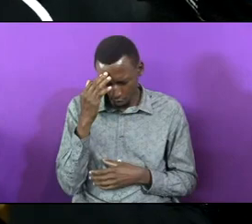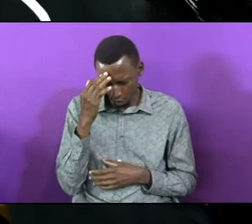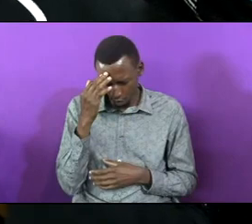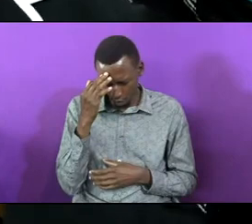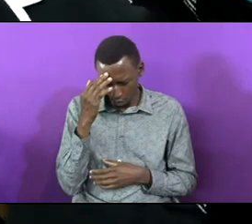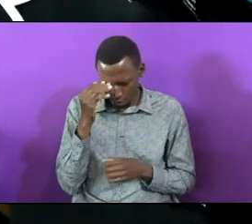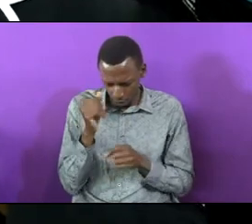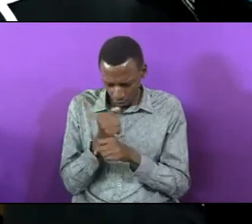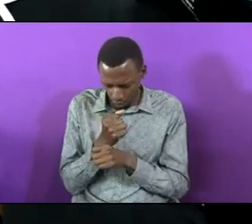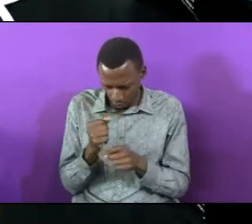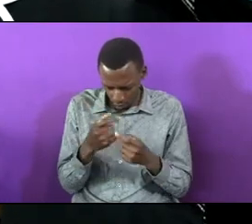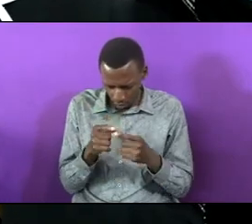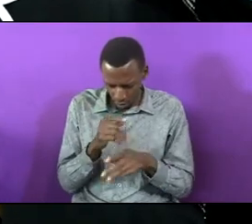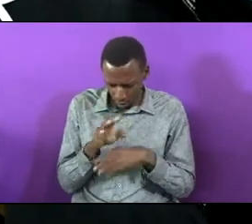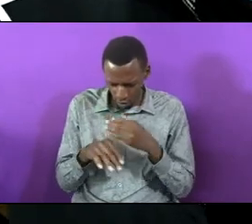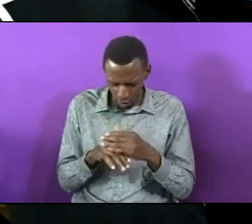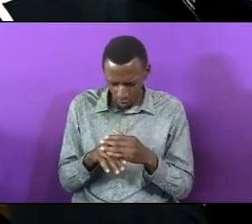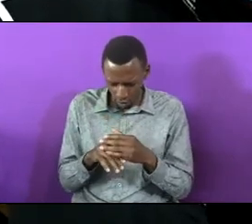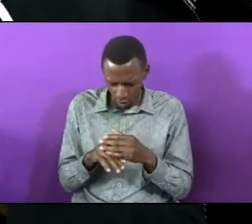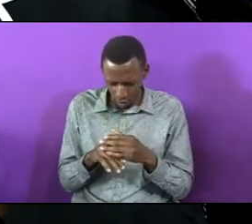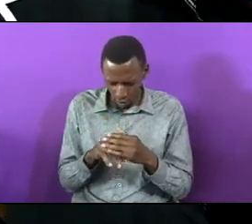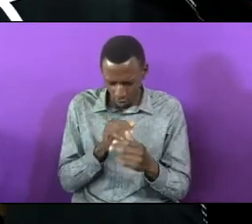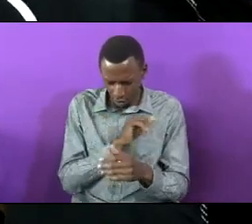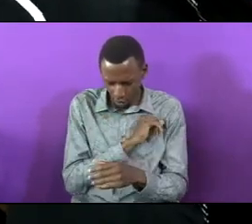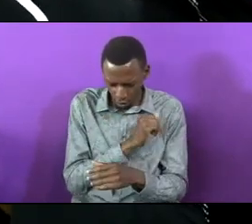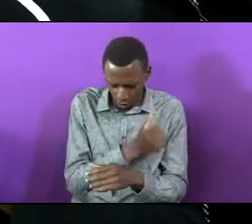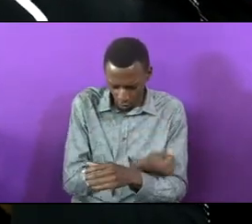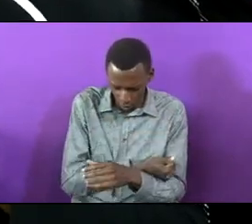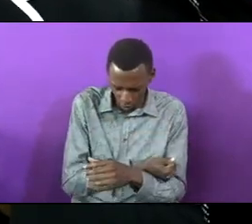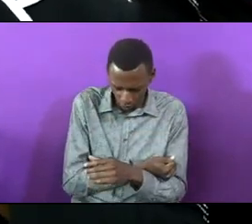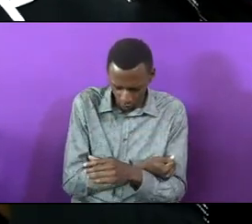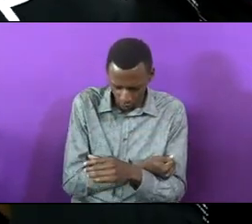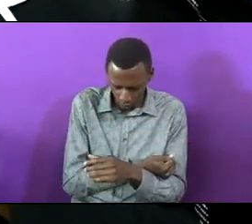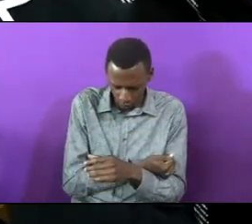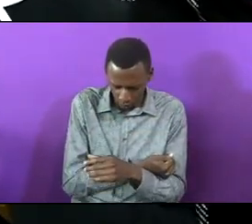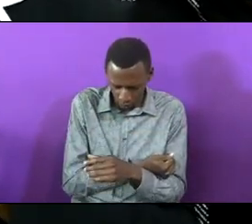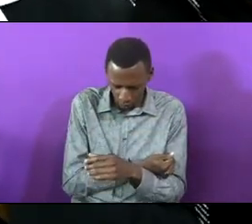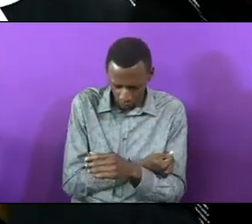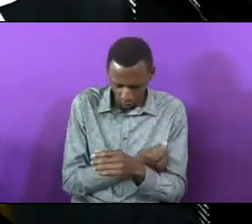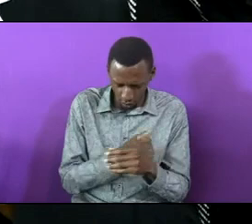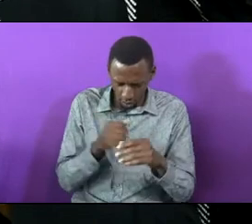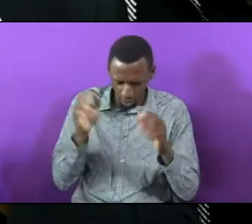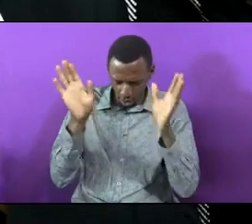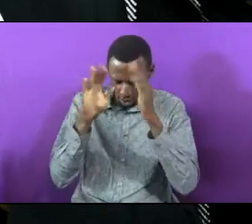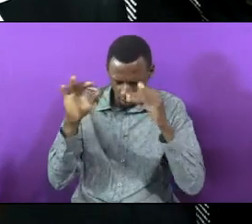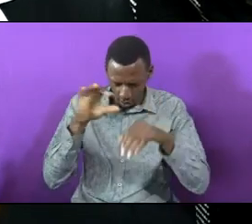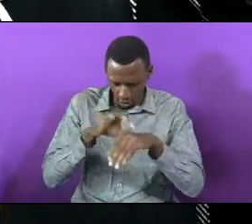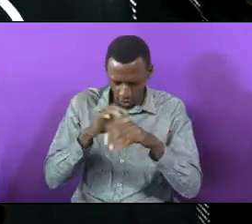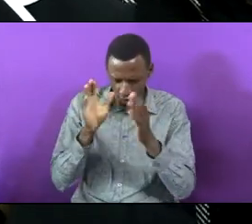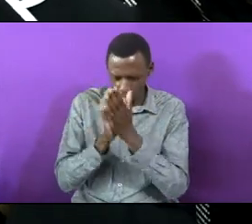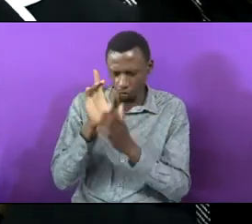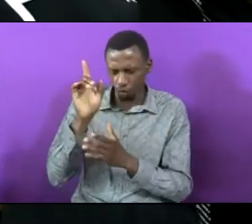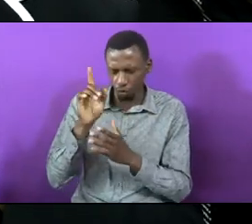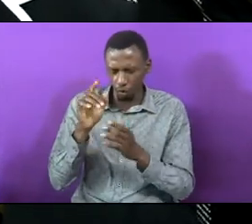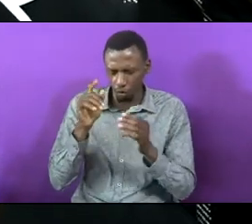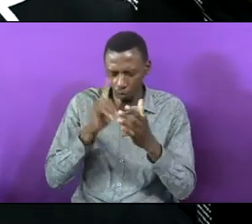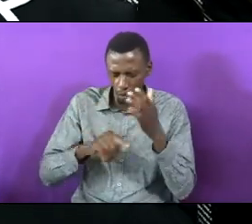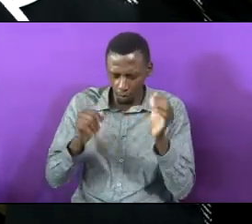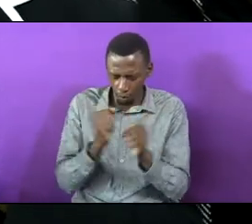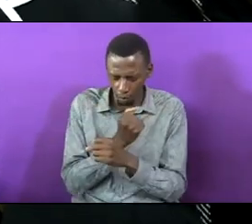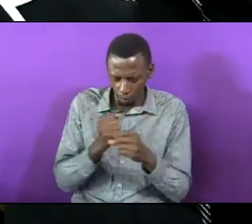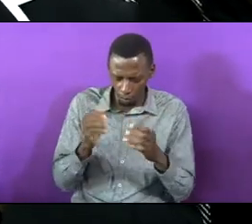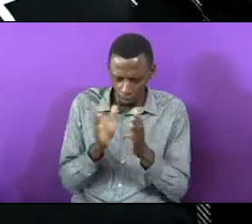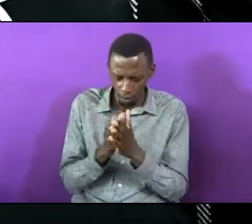all authority in heaven and on earth has been given to you and whatever is impossible with man is possible with God hear our prayer